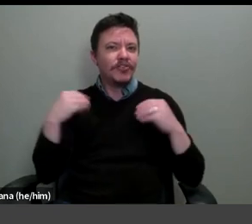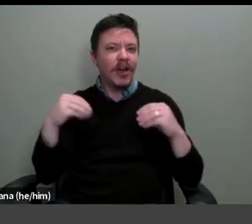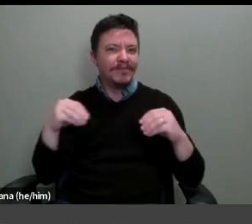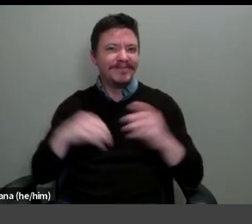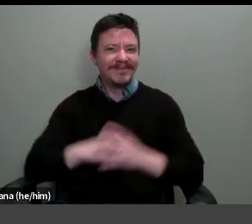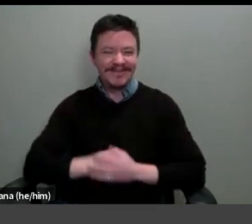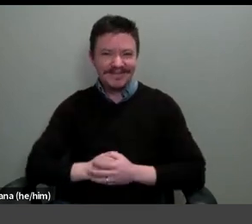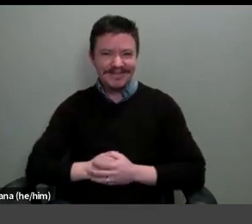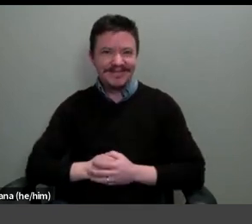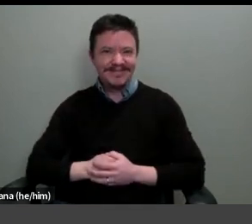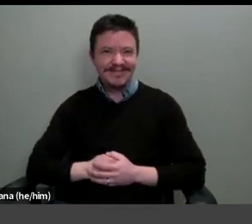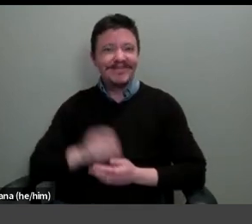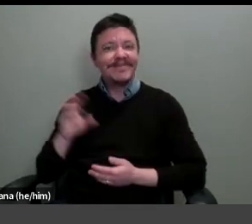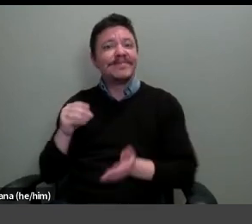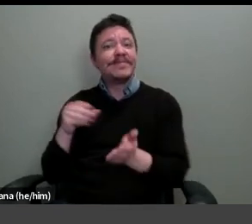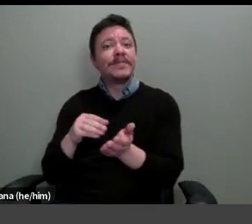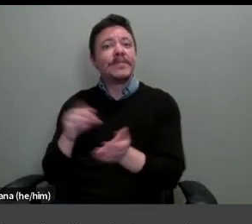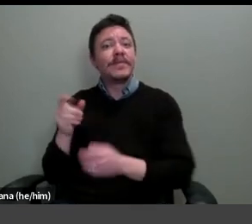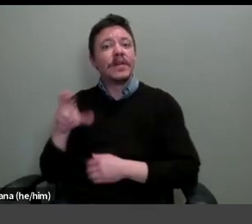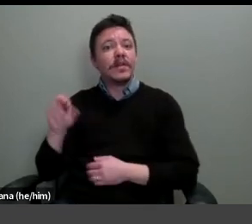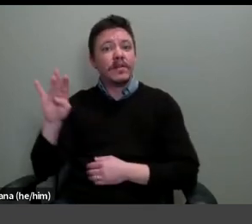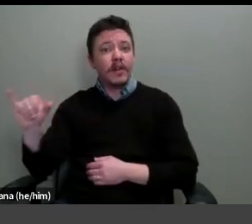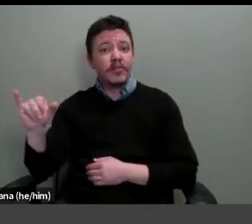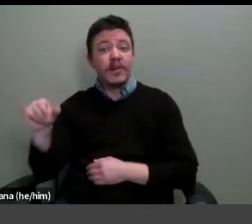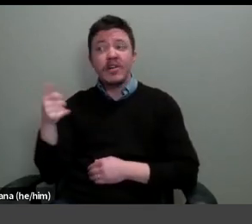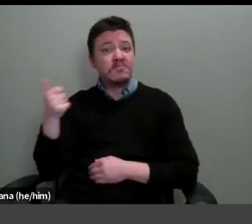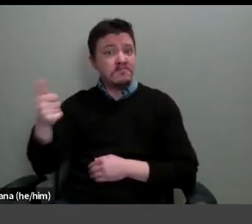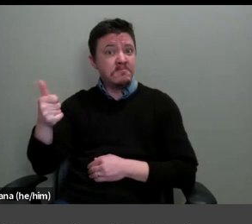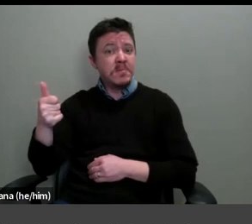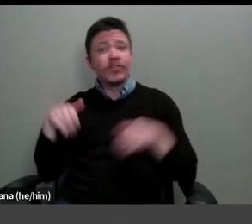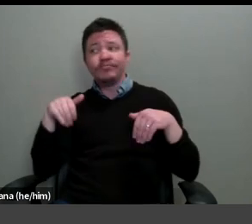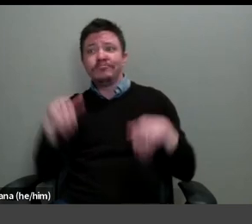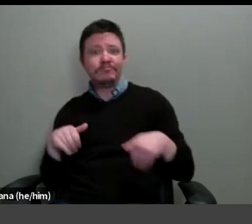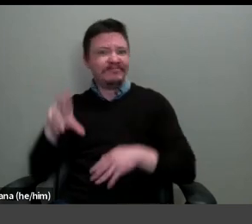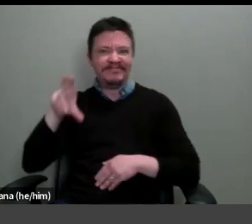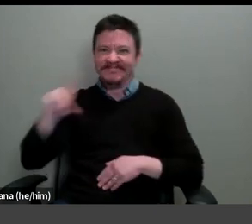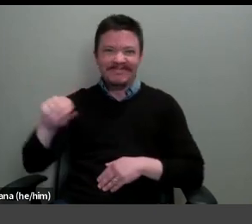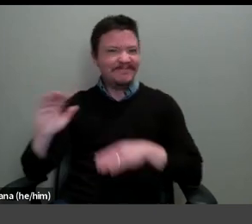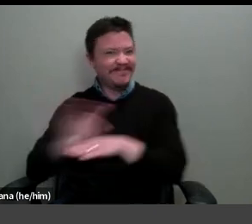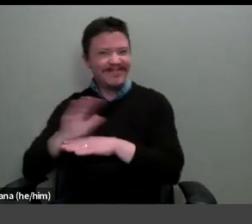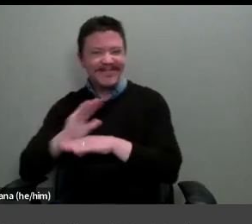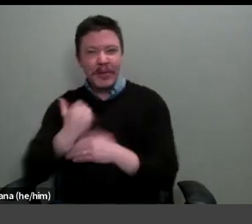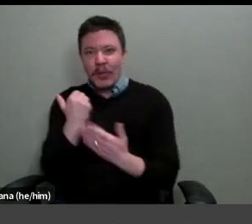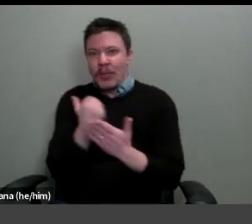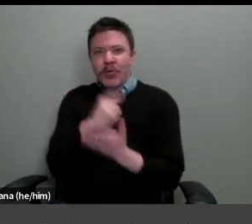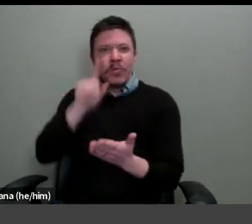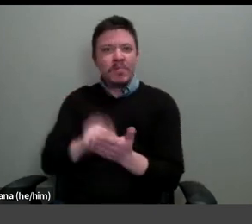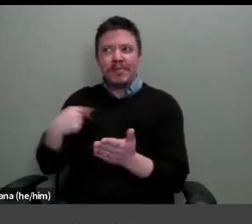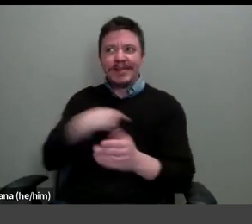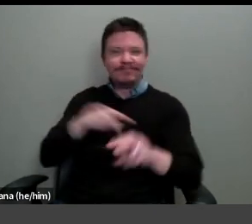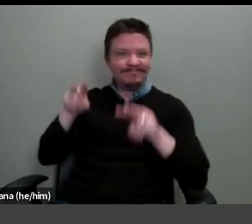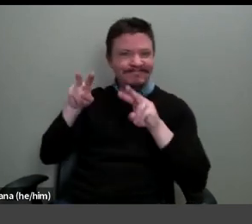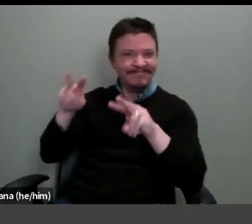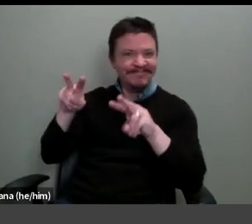Francesca is, has not remained idle. She is busy on another publication that we are all eager to see.